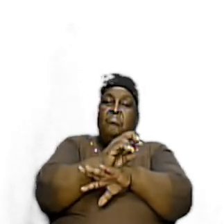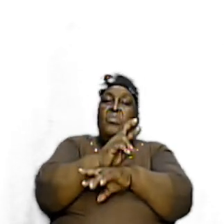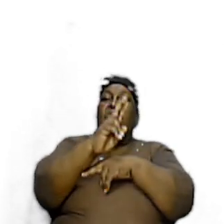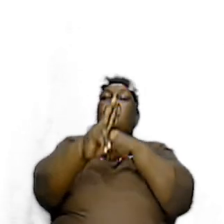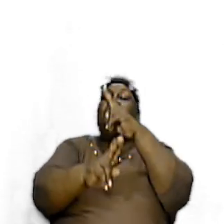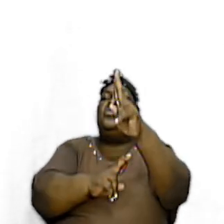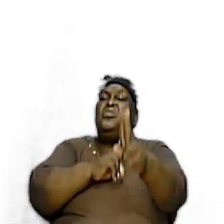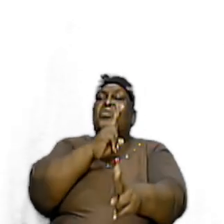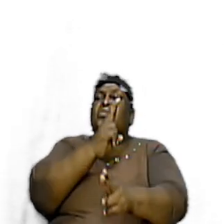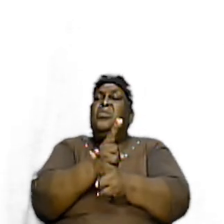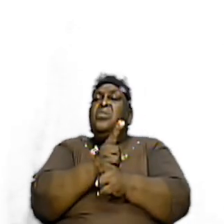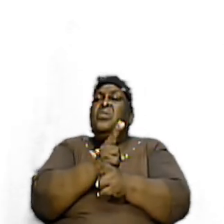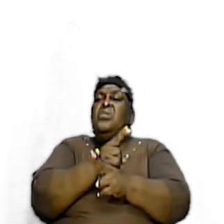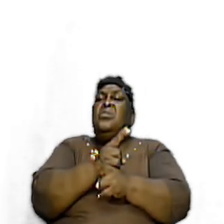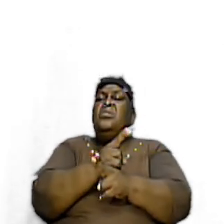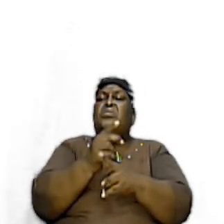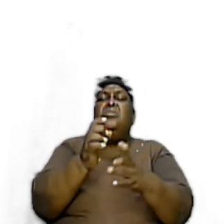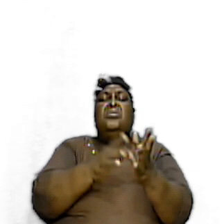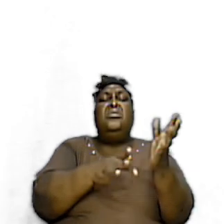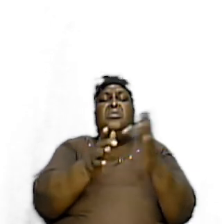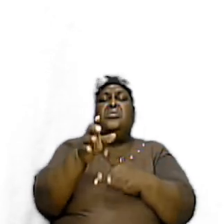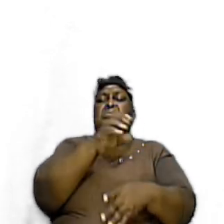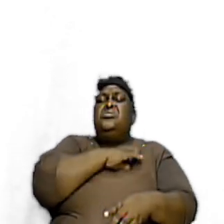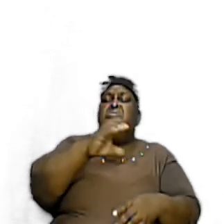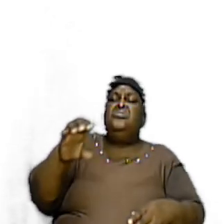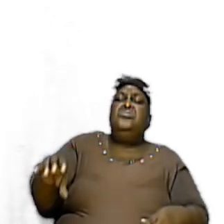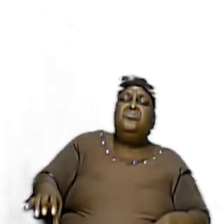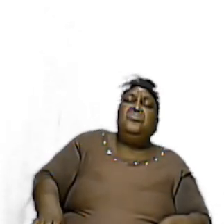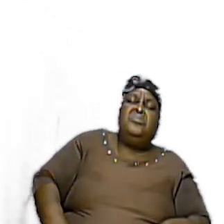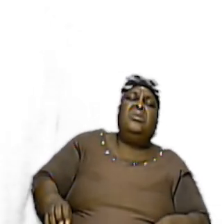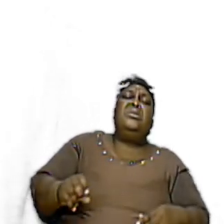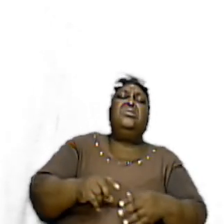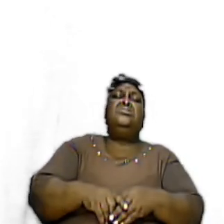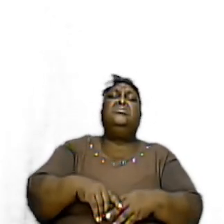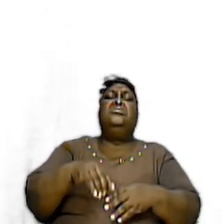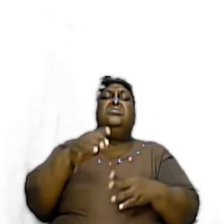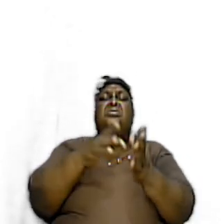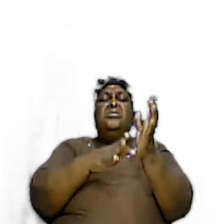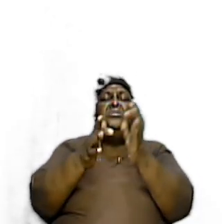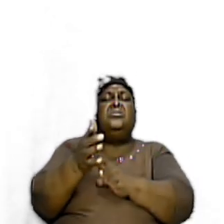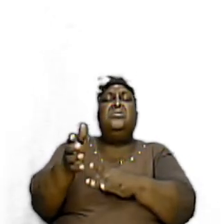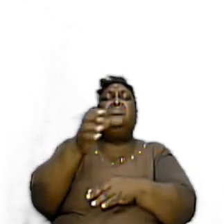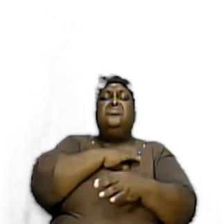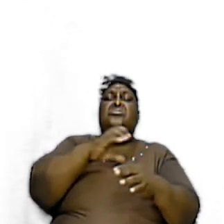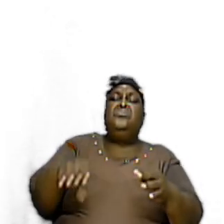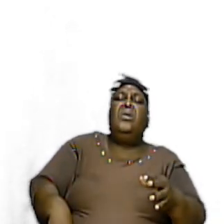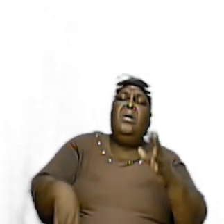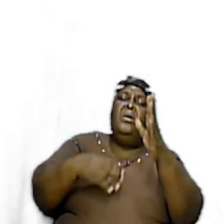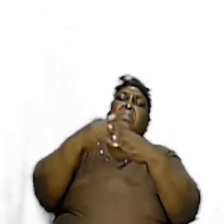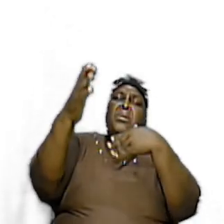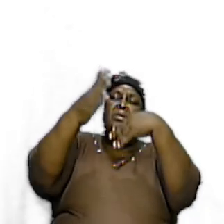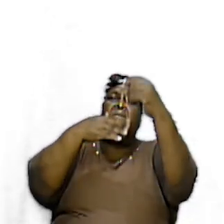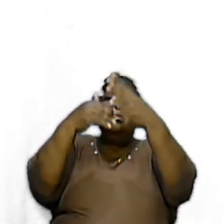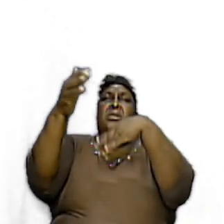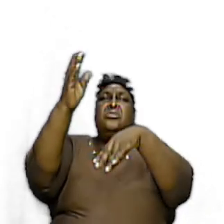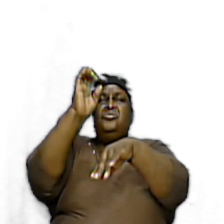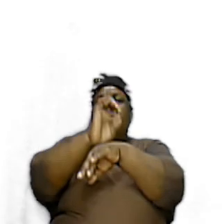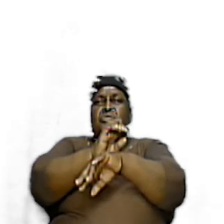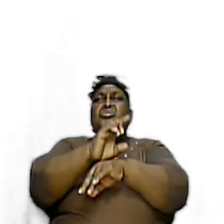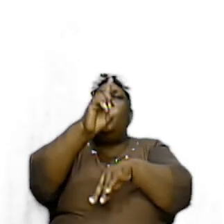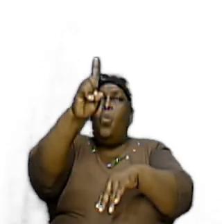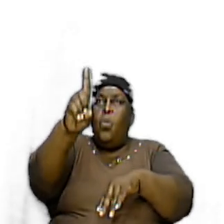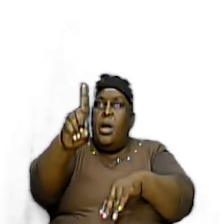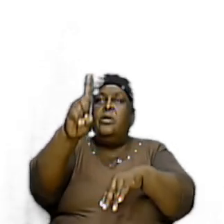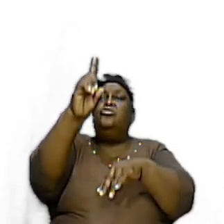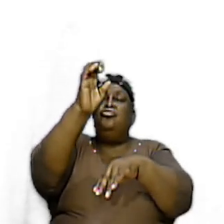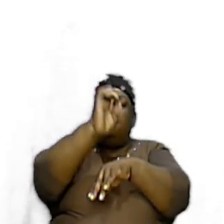Jesus Christ Is Building A Church It Is One Church So Whether